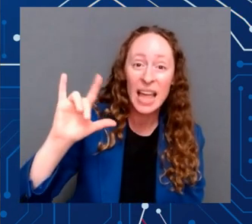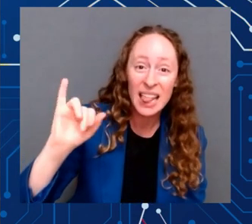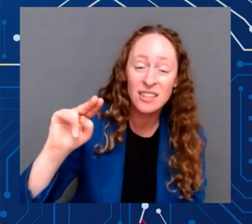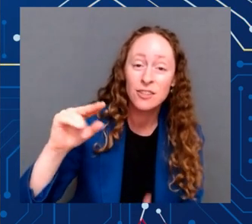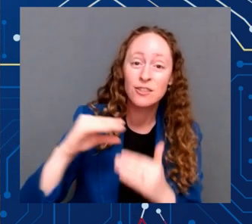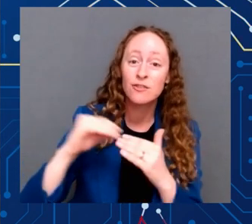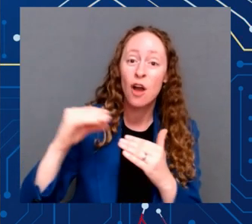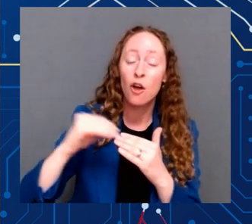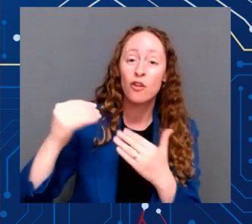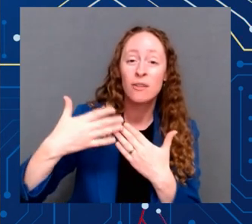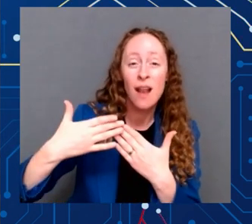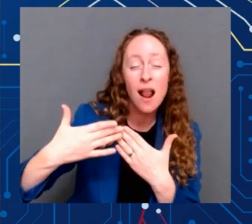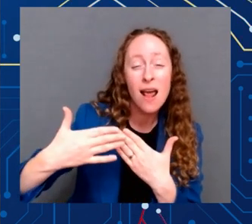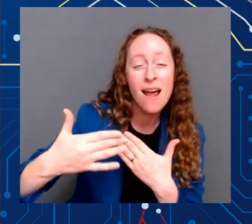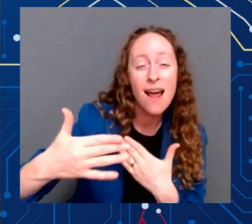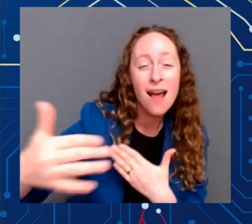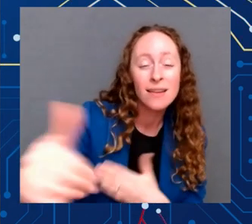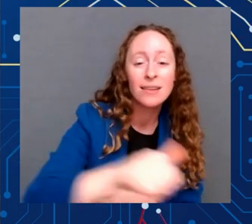smartphone.